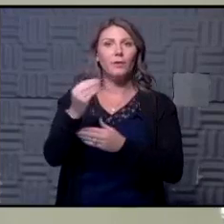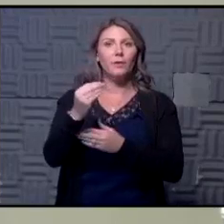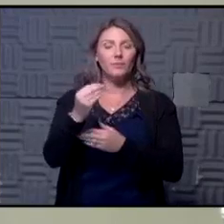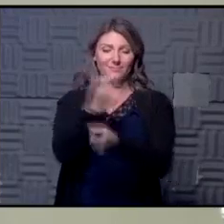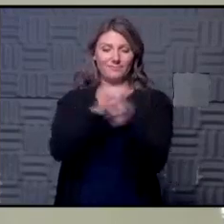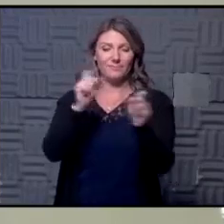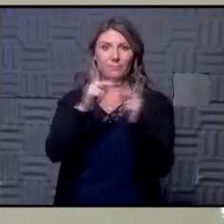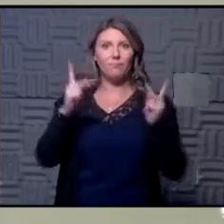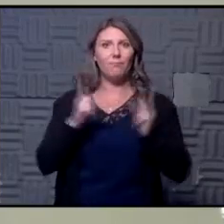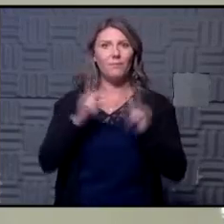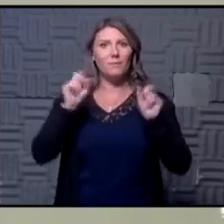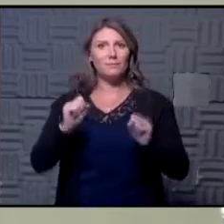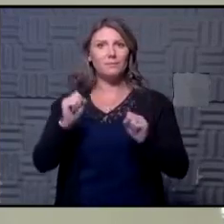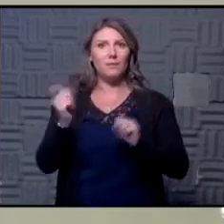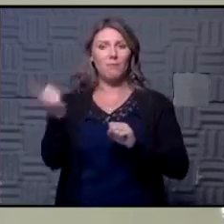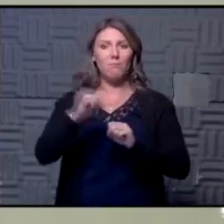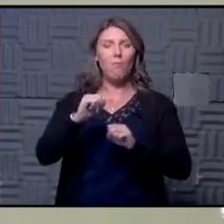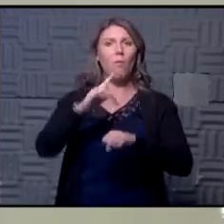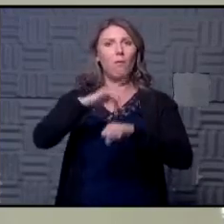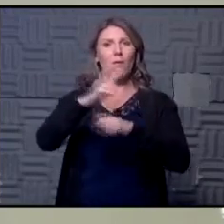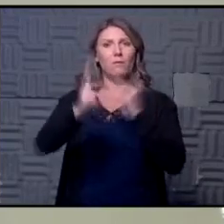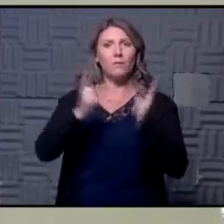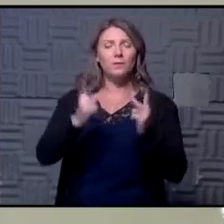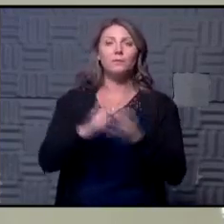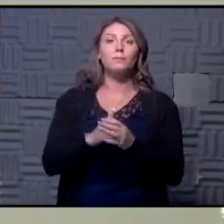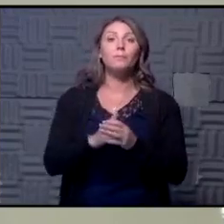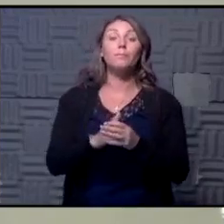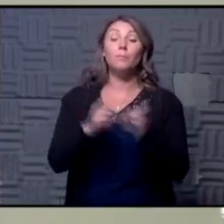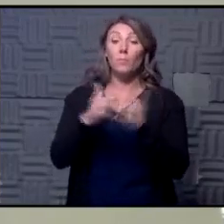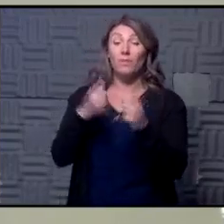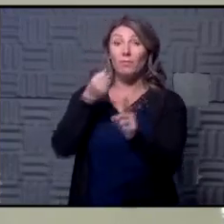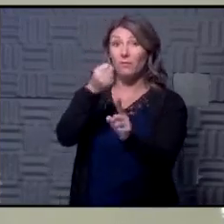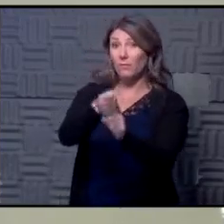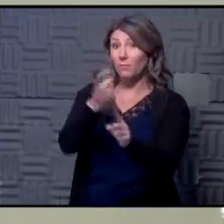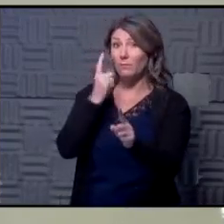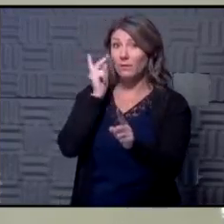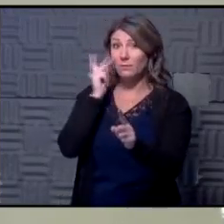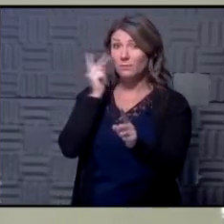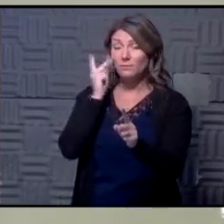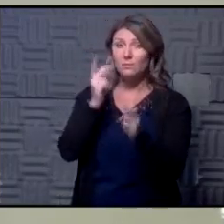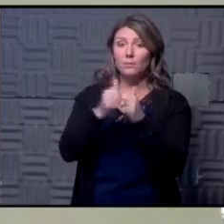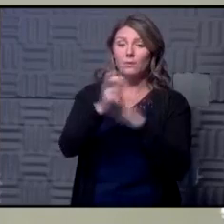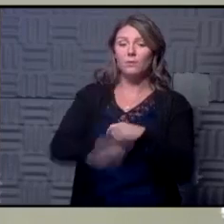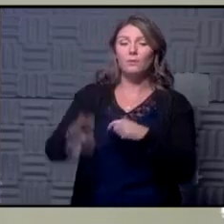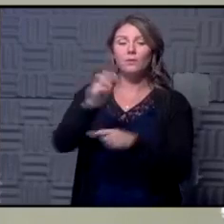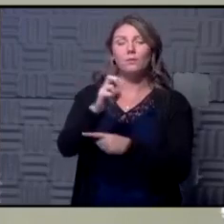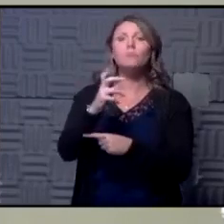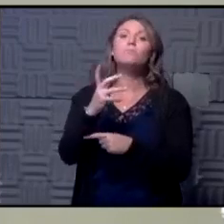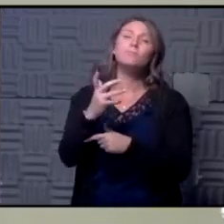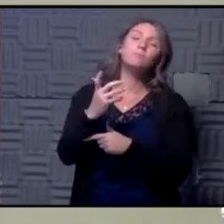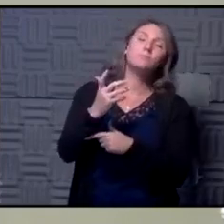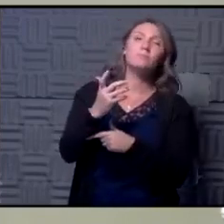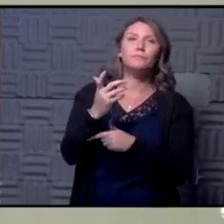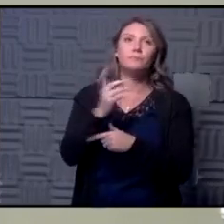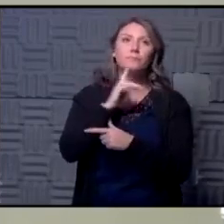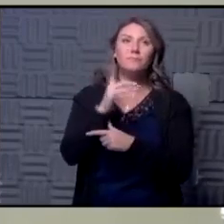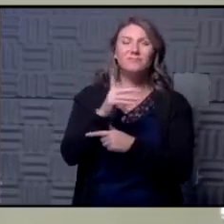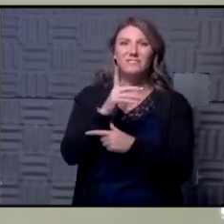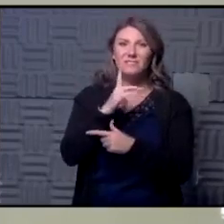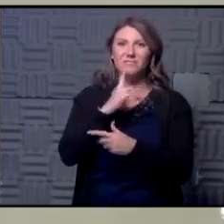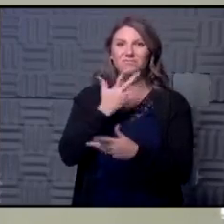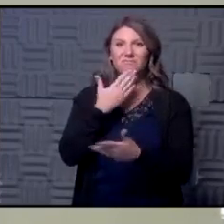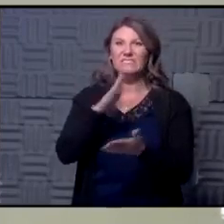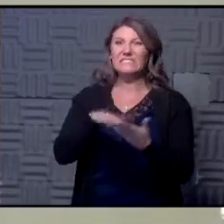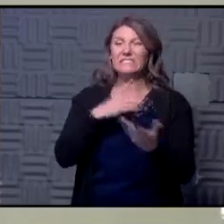a safe place to come and visit in terms of the impact that we've seen to tourism it's been it's been pretty harsh